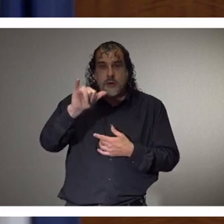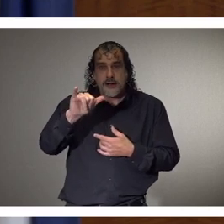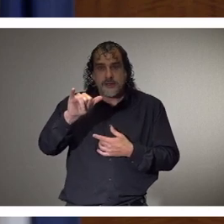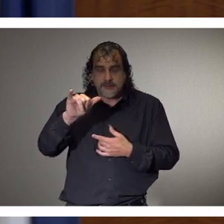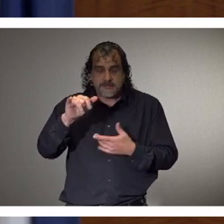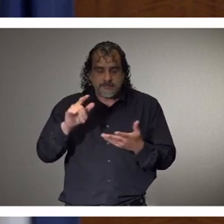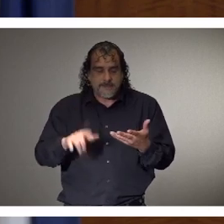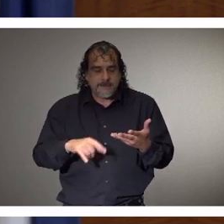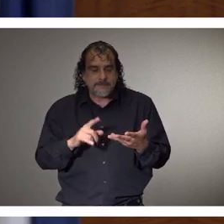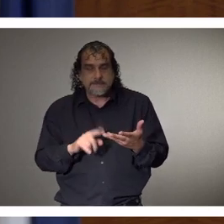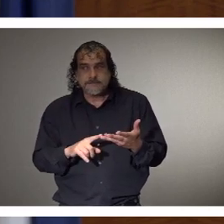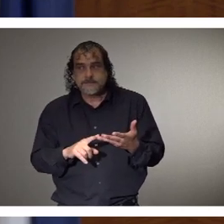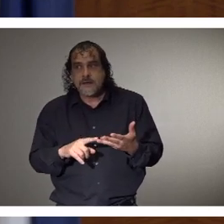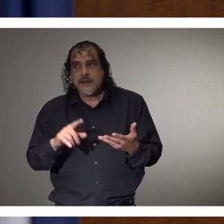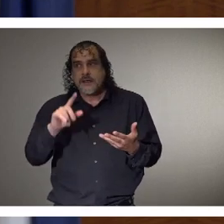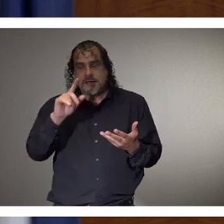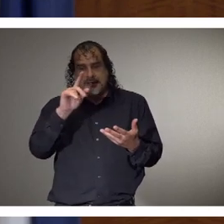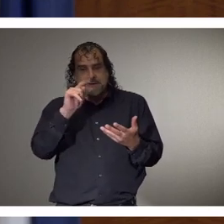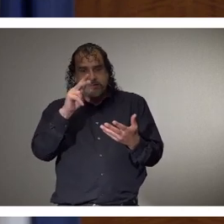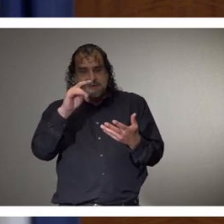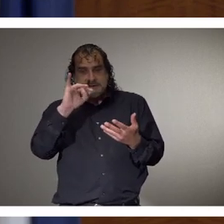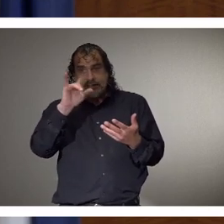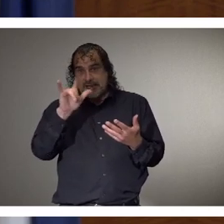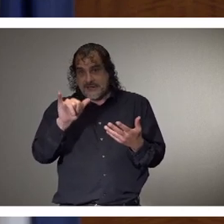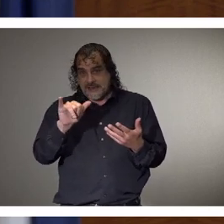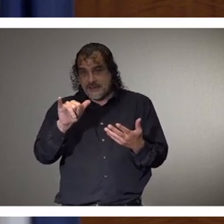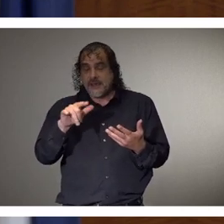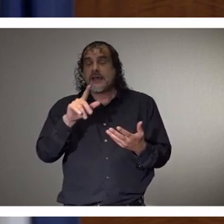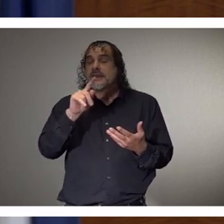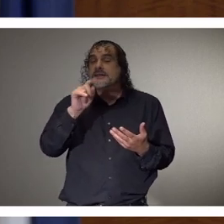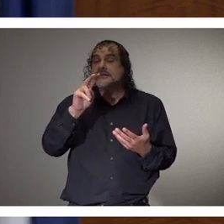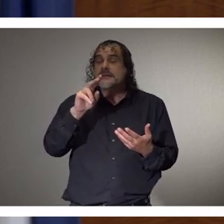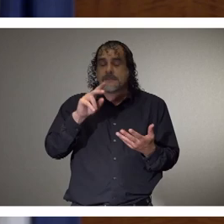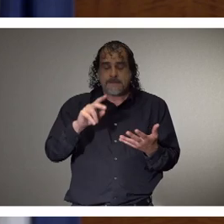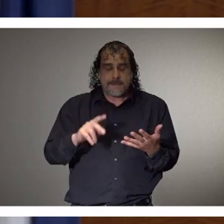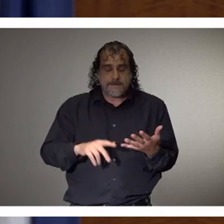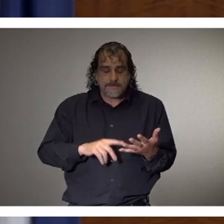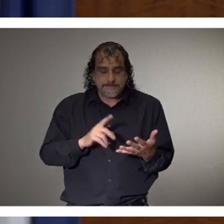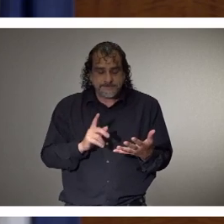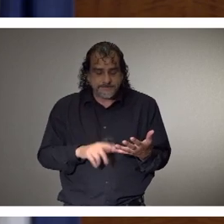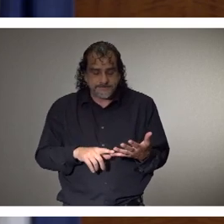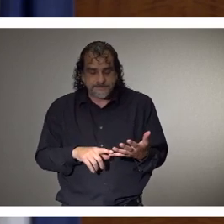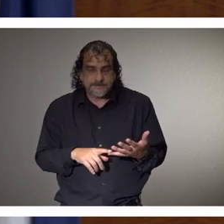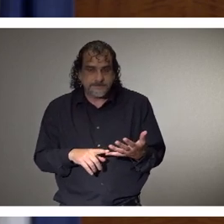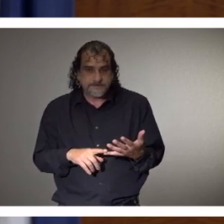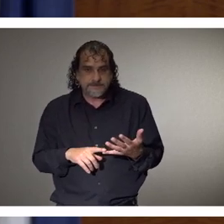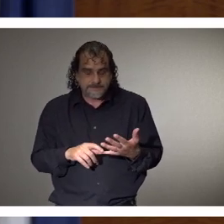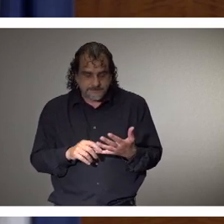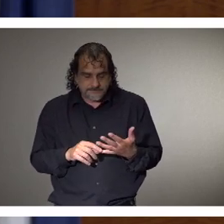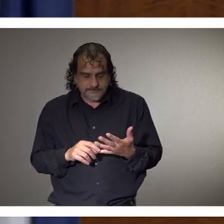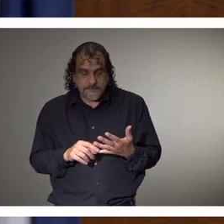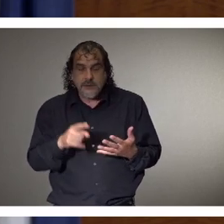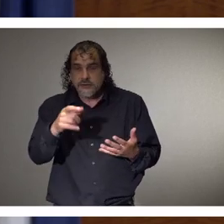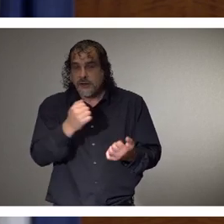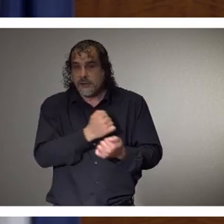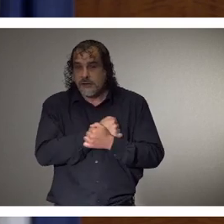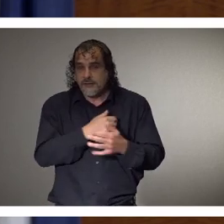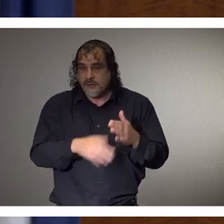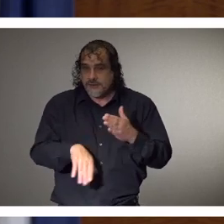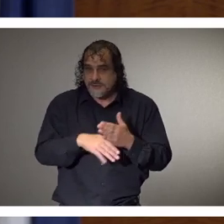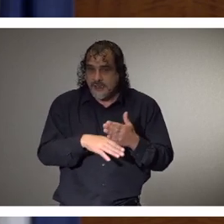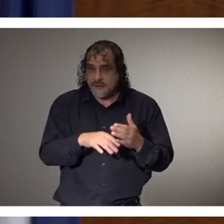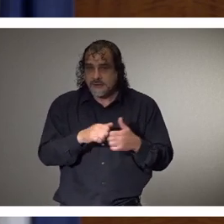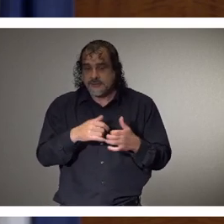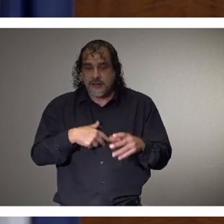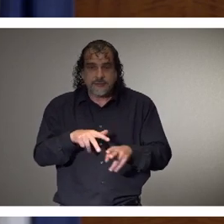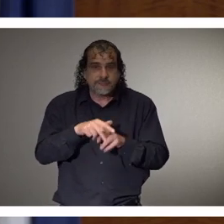Disney World. Happy birthday to Tinley Helton. Tinley attends St. James School. James loves soccer, basketball, cheerleading, and